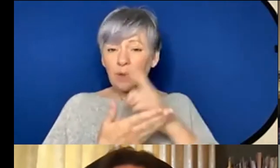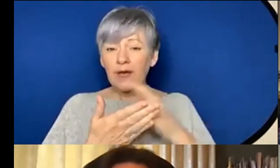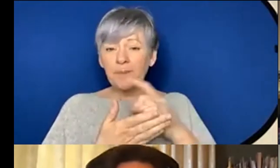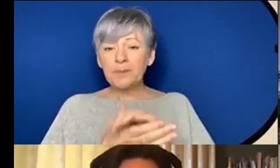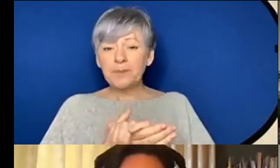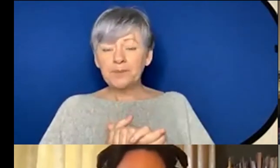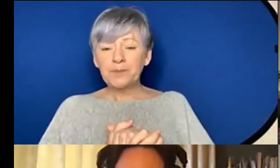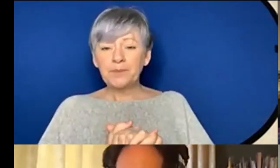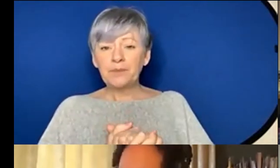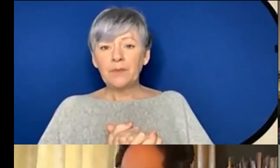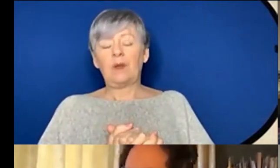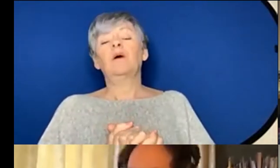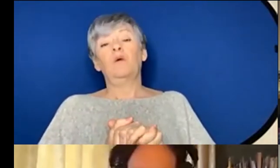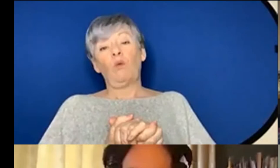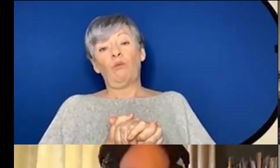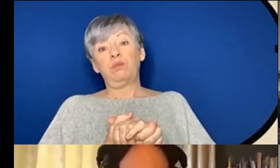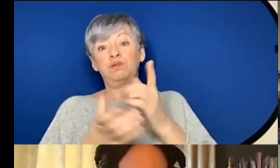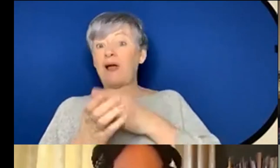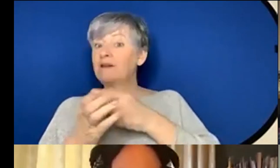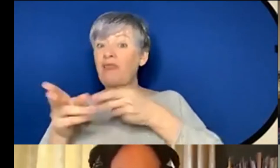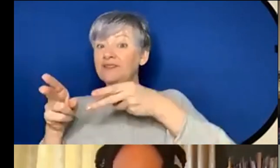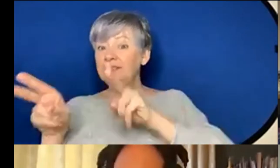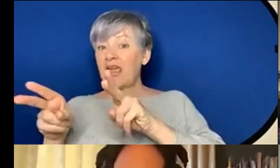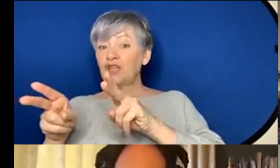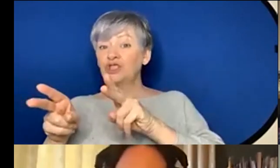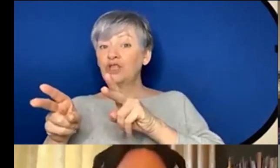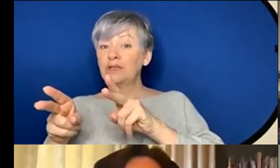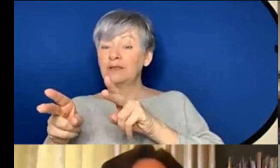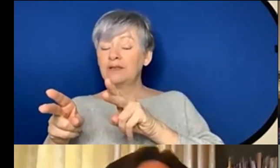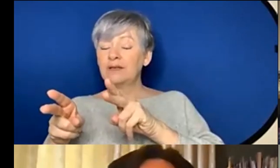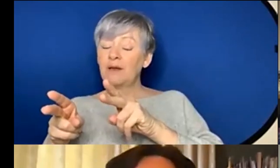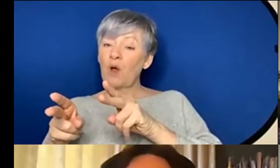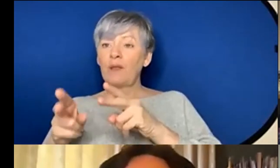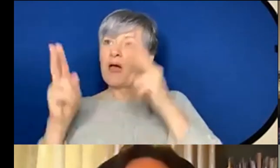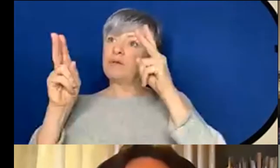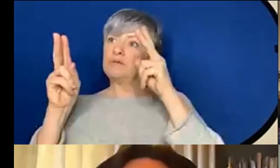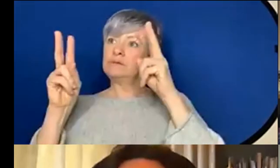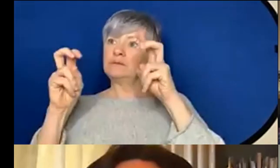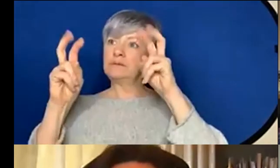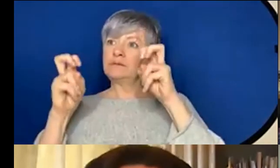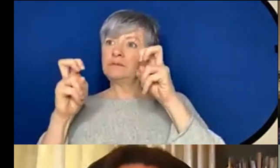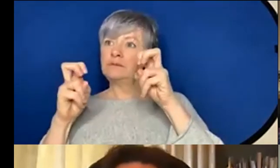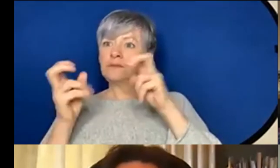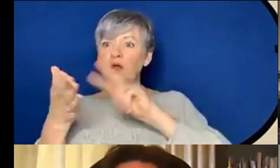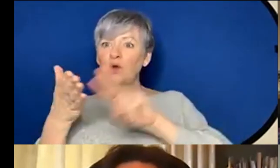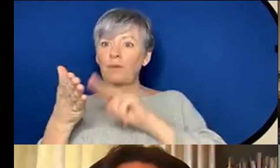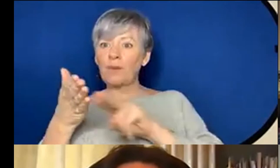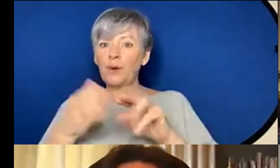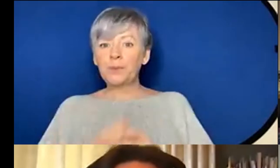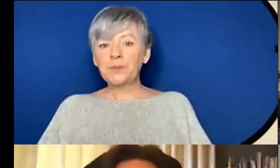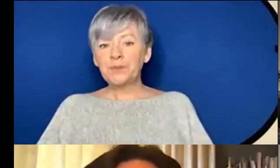there's a whole other session we could have about the word normal I'm sure um yes um